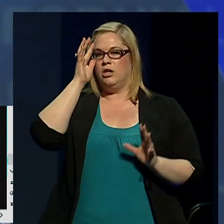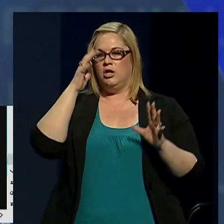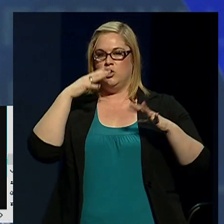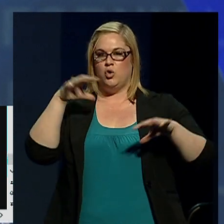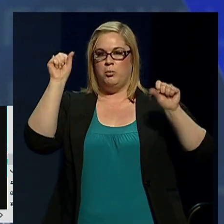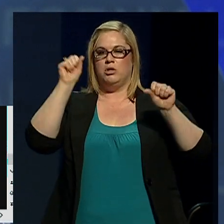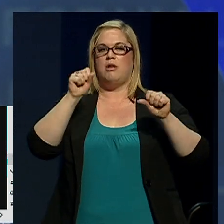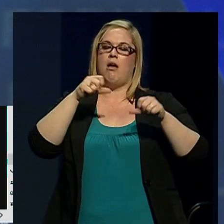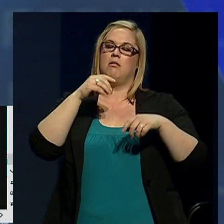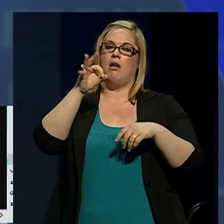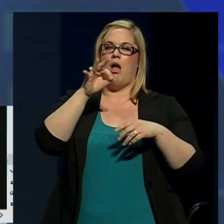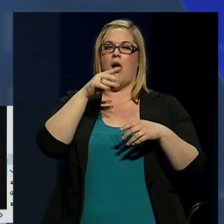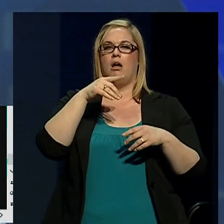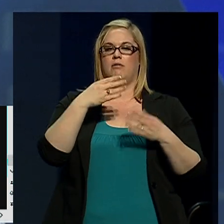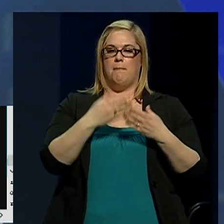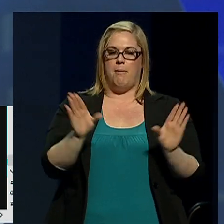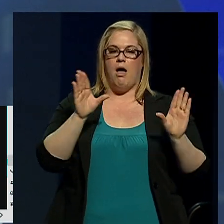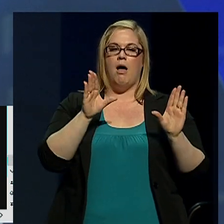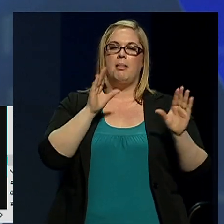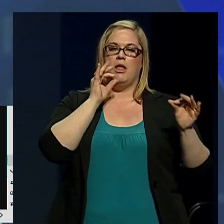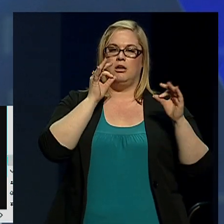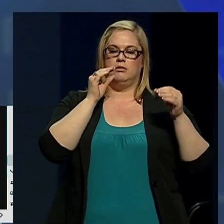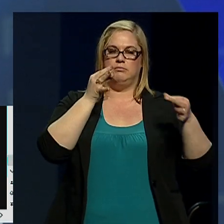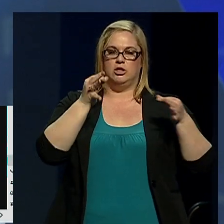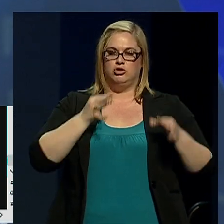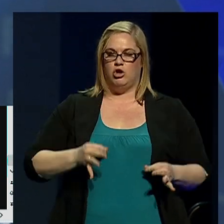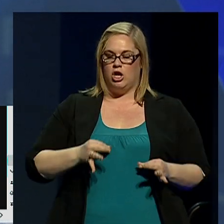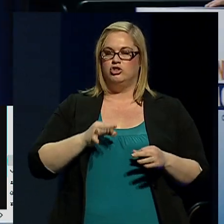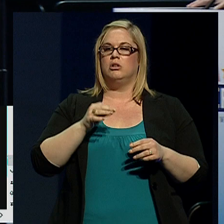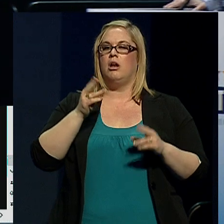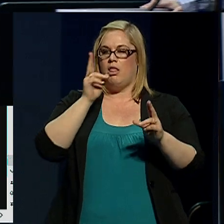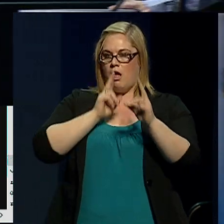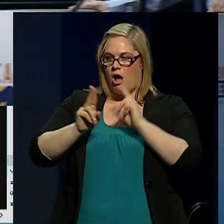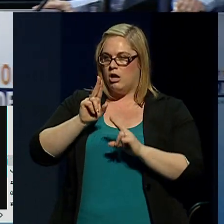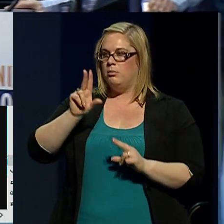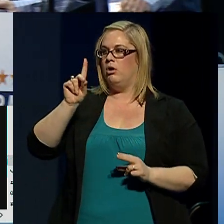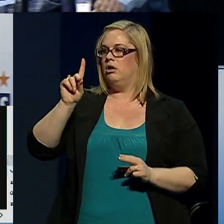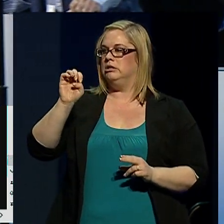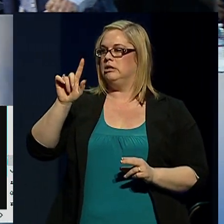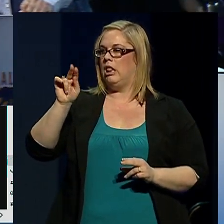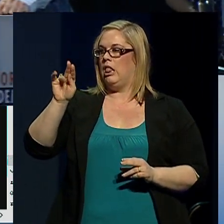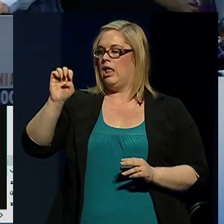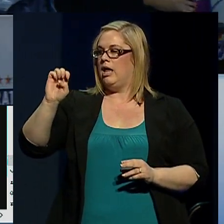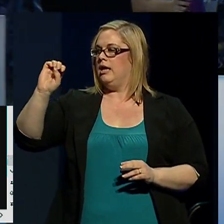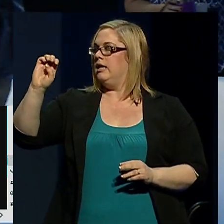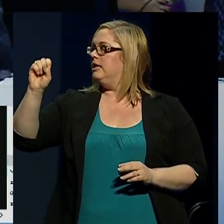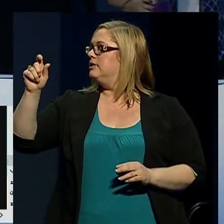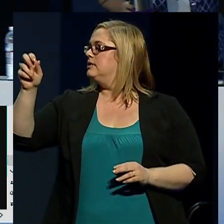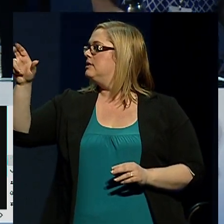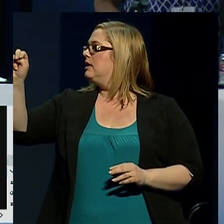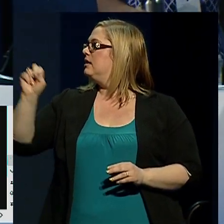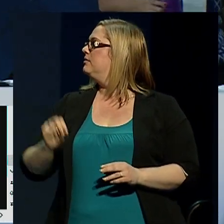Public Instruction, the Honorable Delane Easton, candidate for governor.